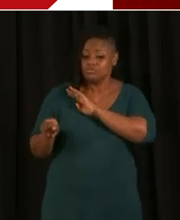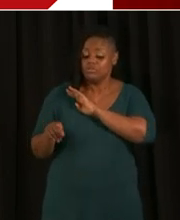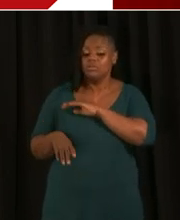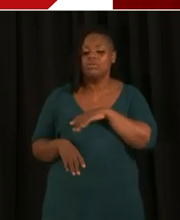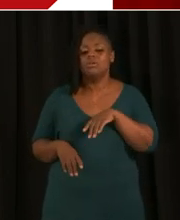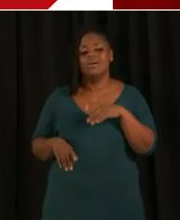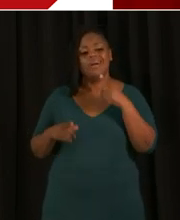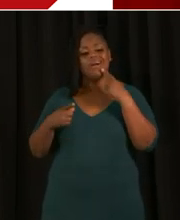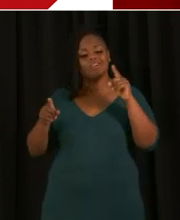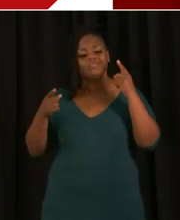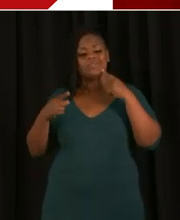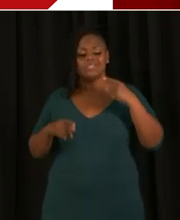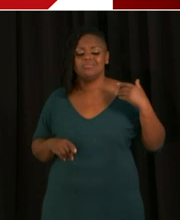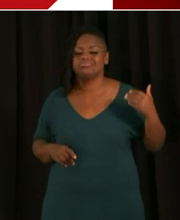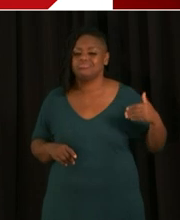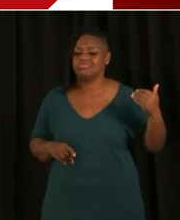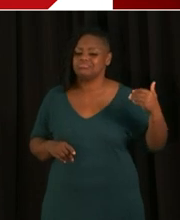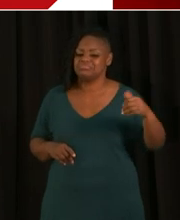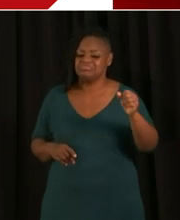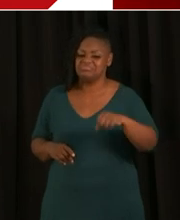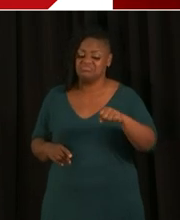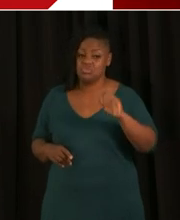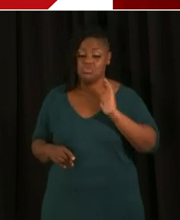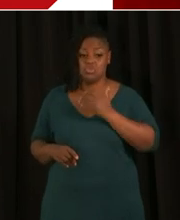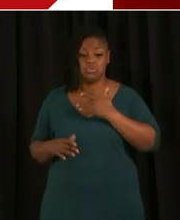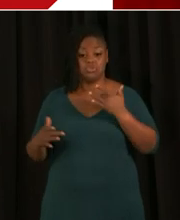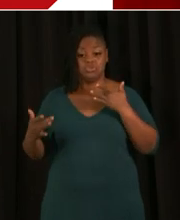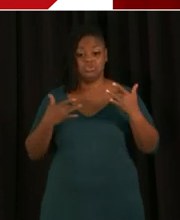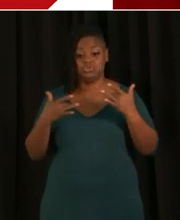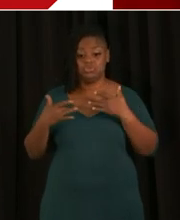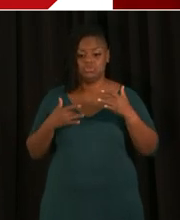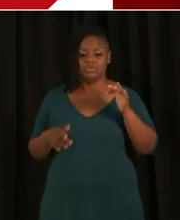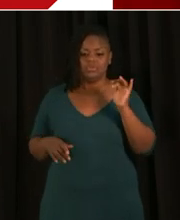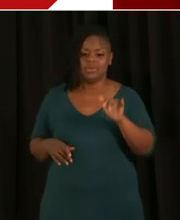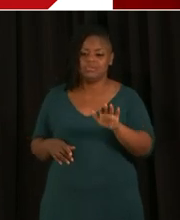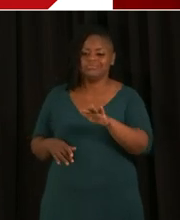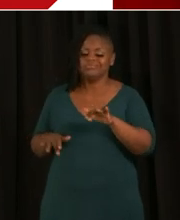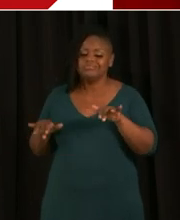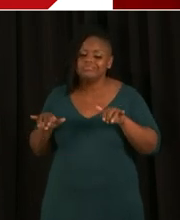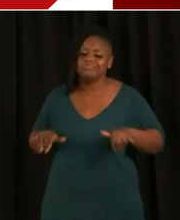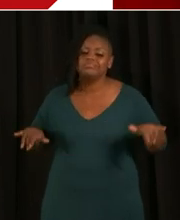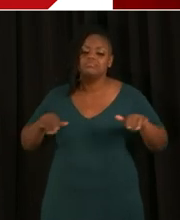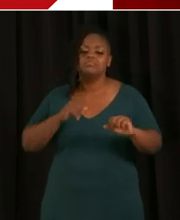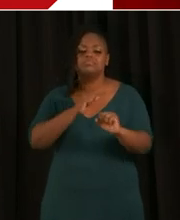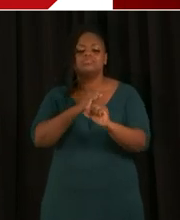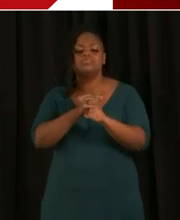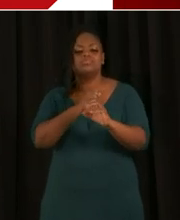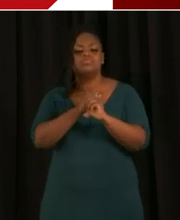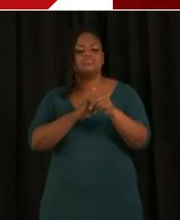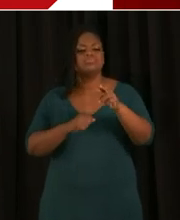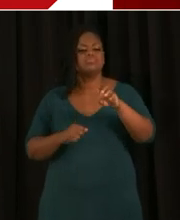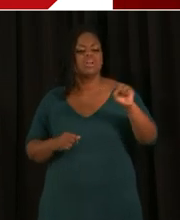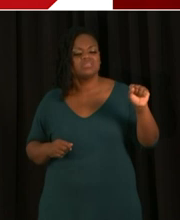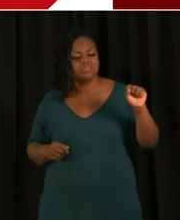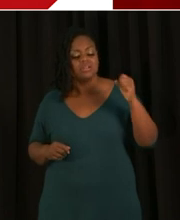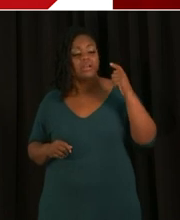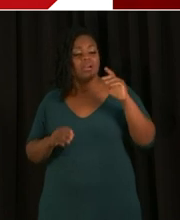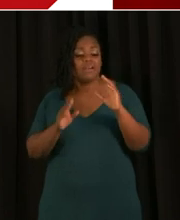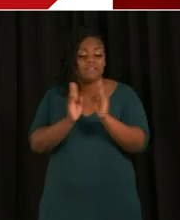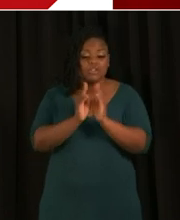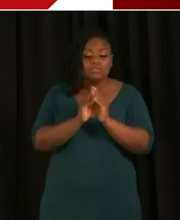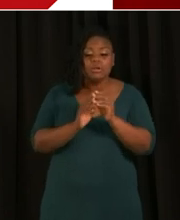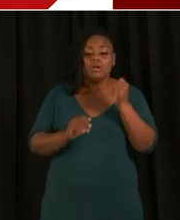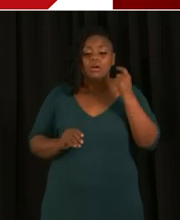addressing this, you know, these concerns with her regular community press briefings. We're constantly looking at